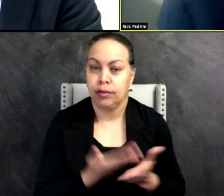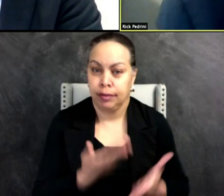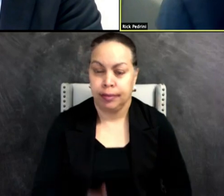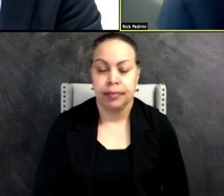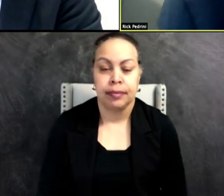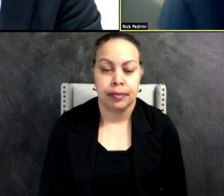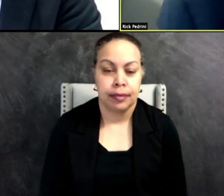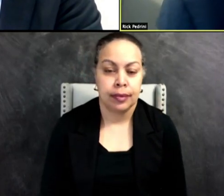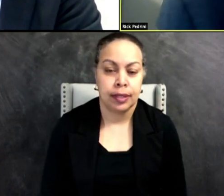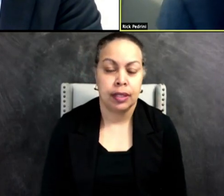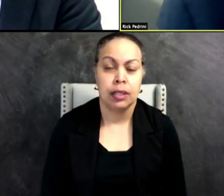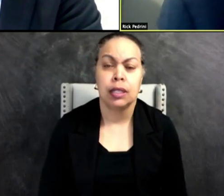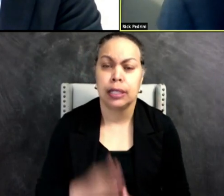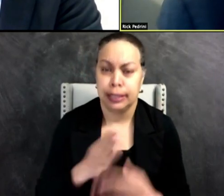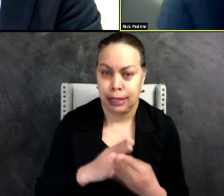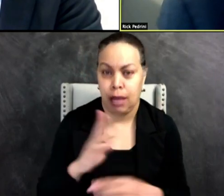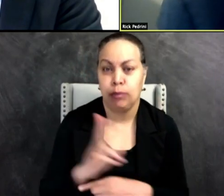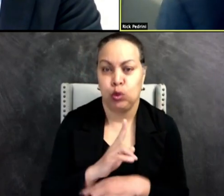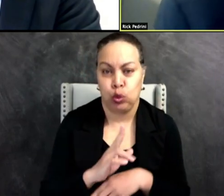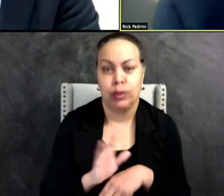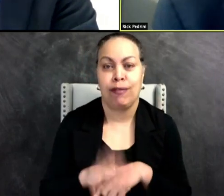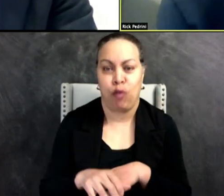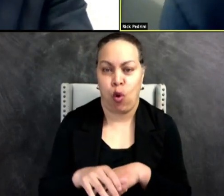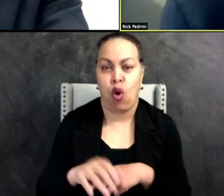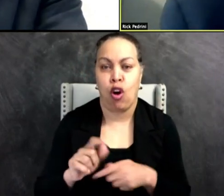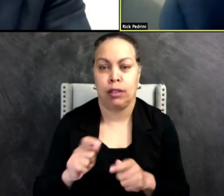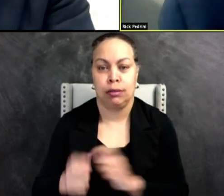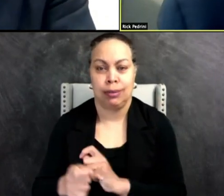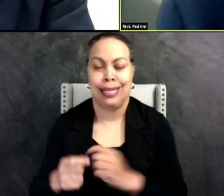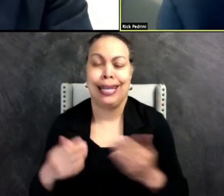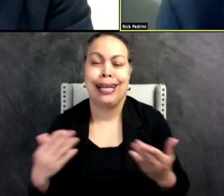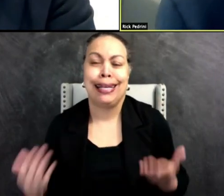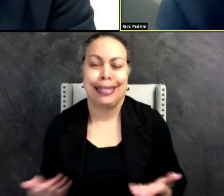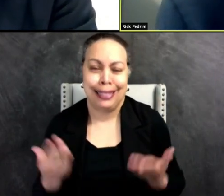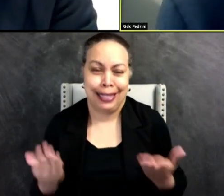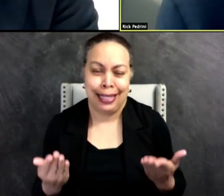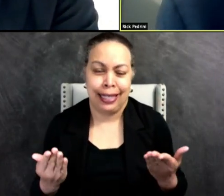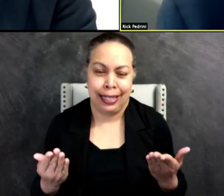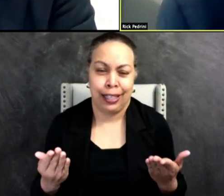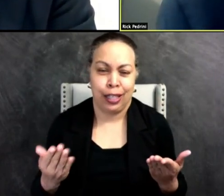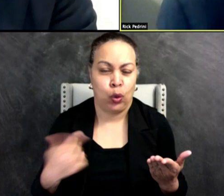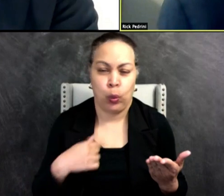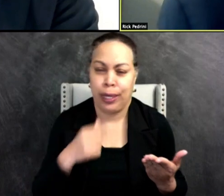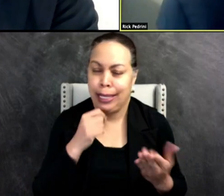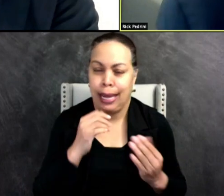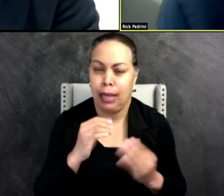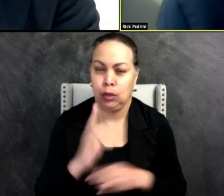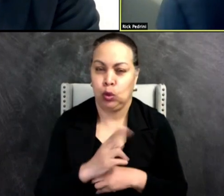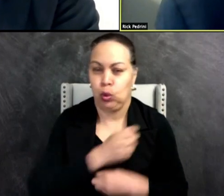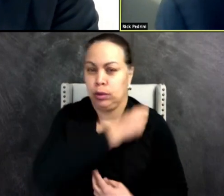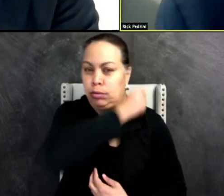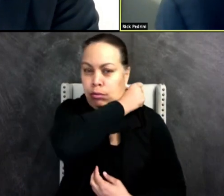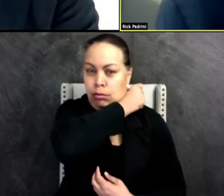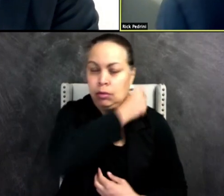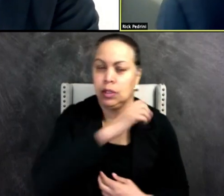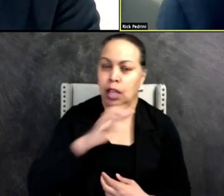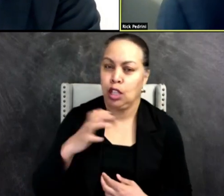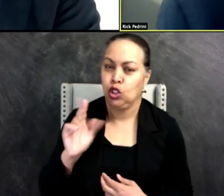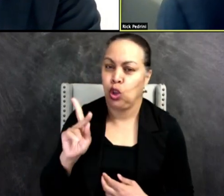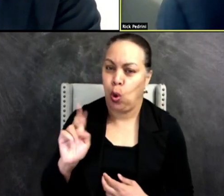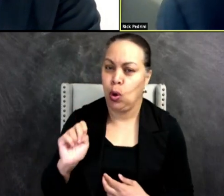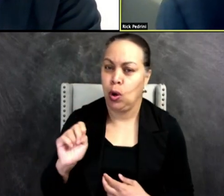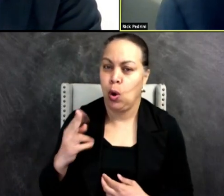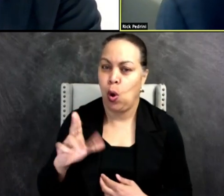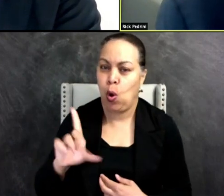so I'm used to force reforms here in the Commonwealth. We don't, we're not taught chokeholds. That's a, a deadly force